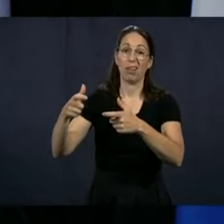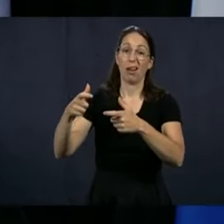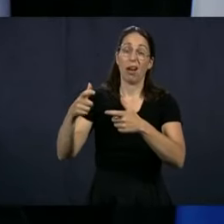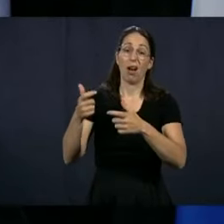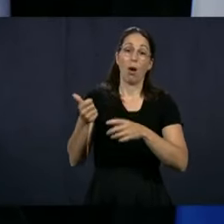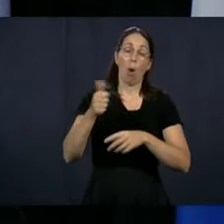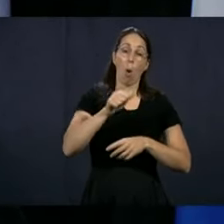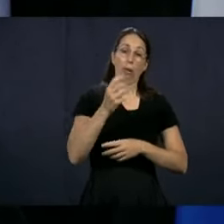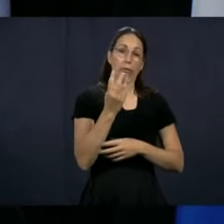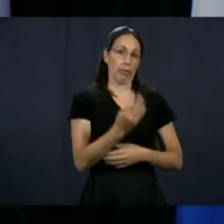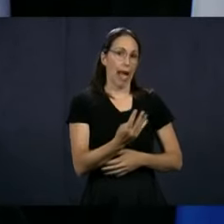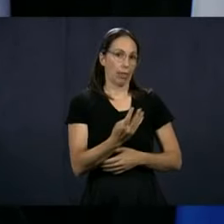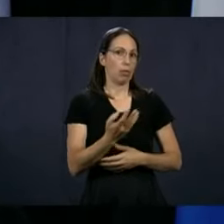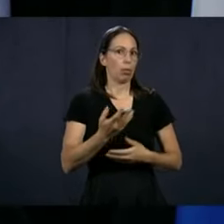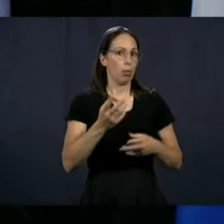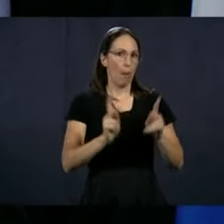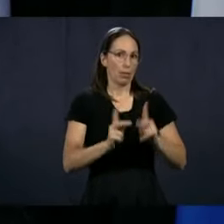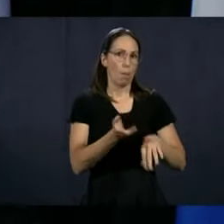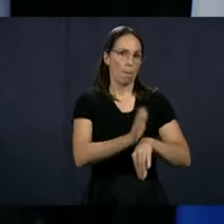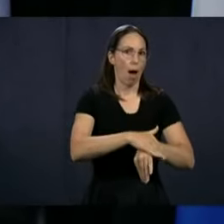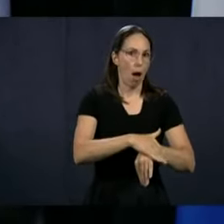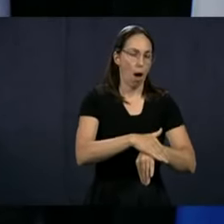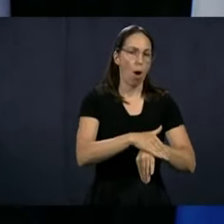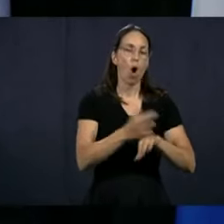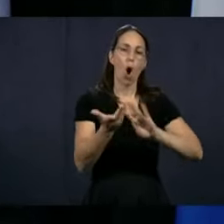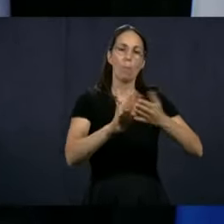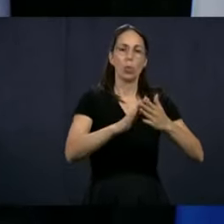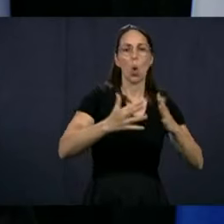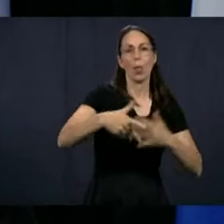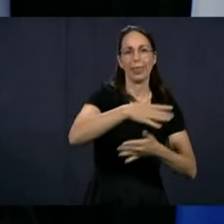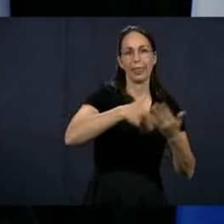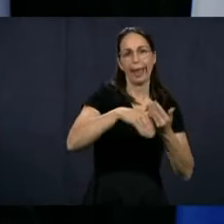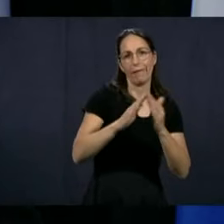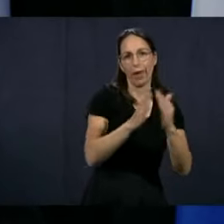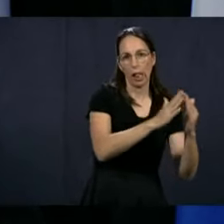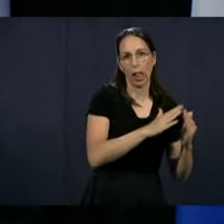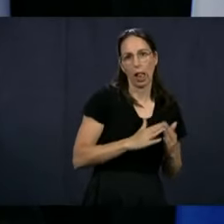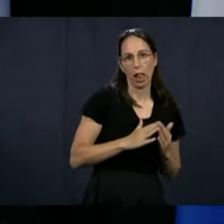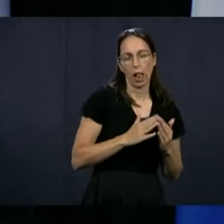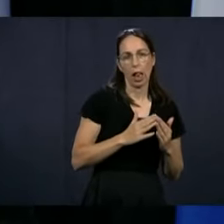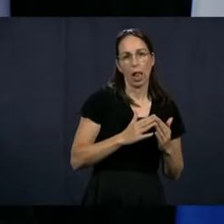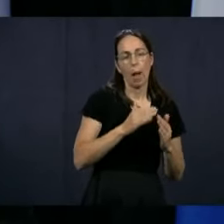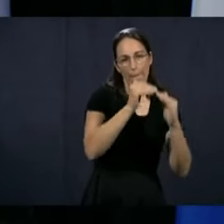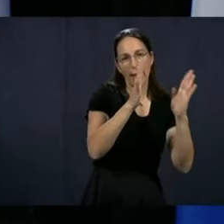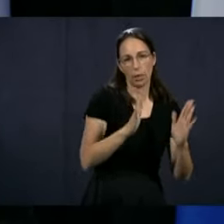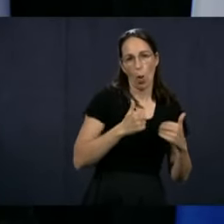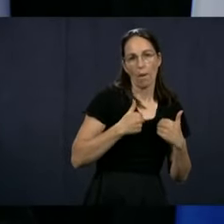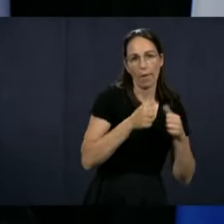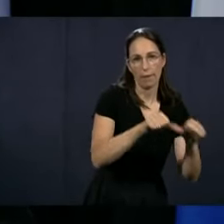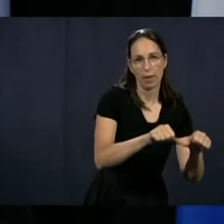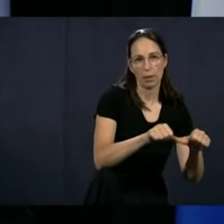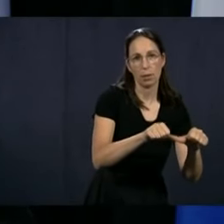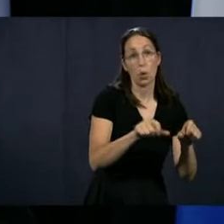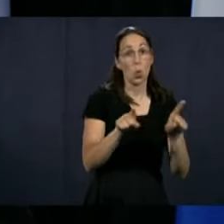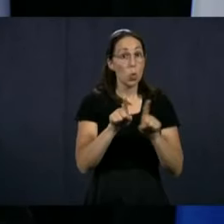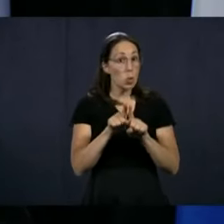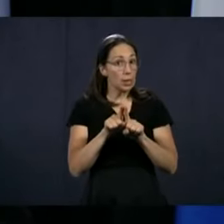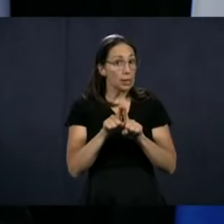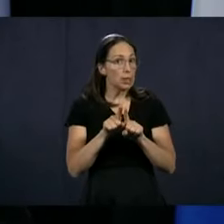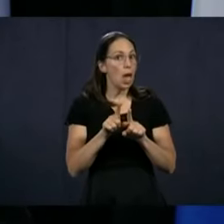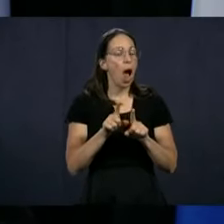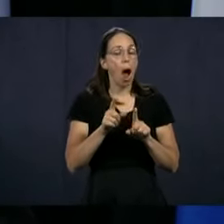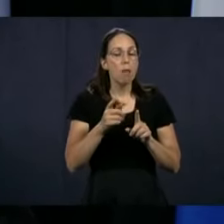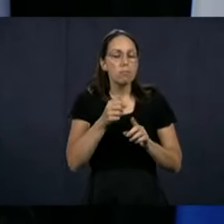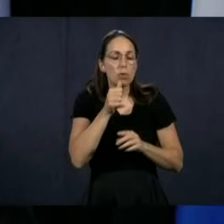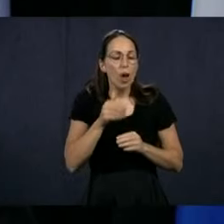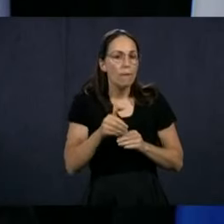then four who lived in other places, four within the community. What that means, and I think that soon there will be reports